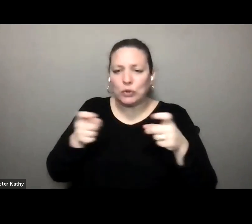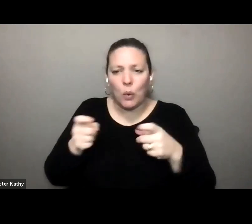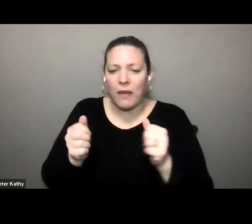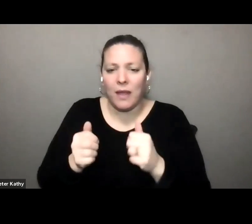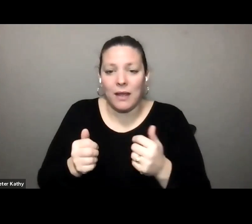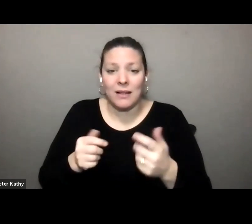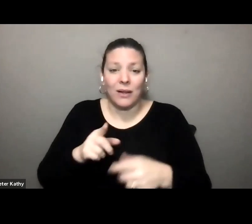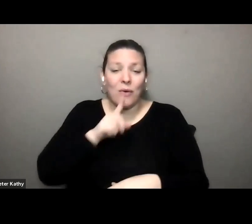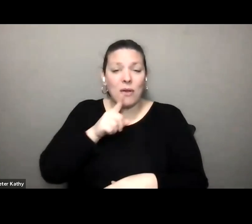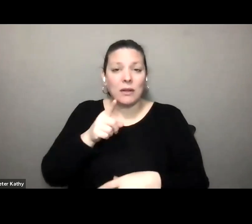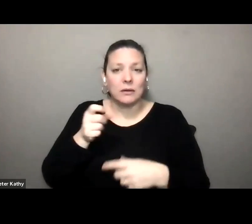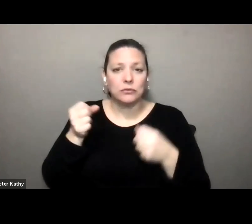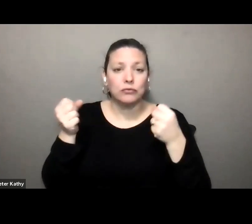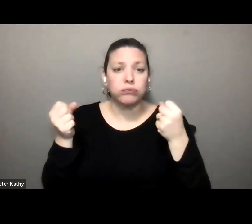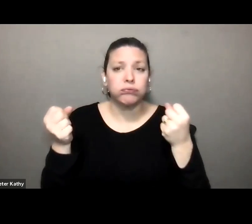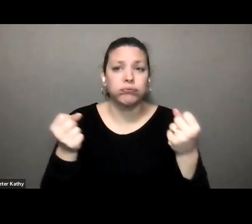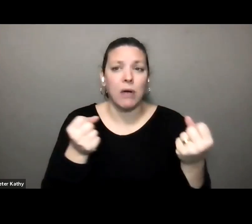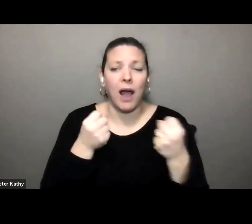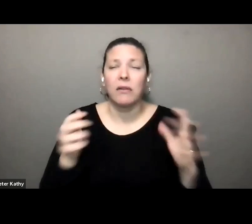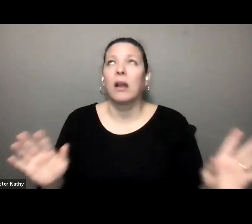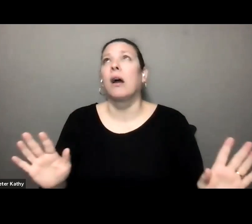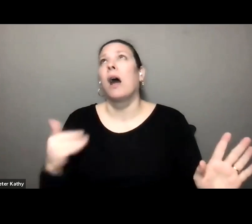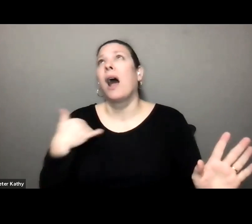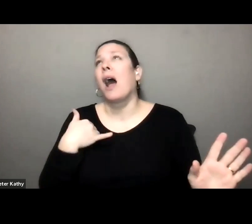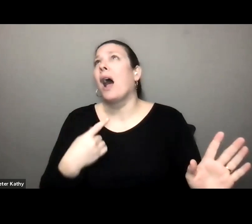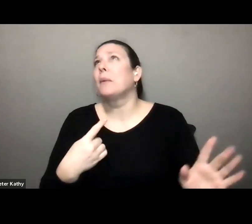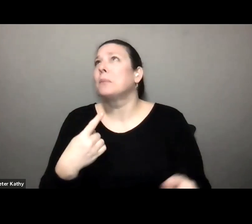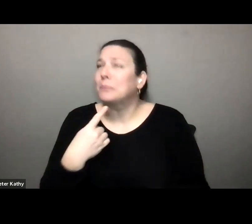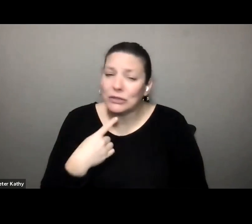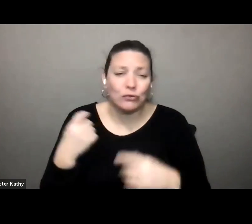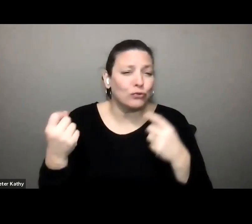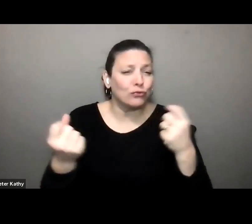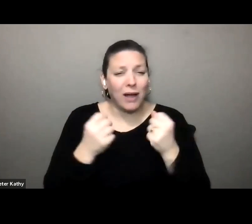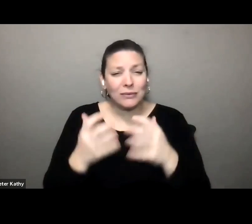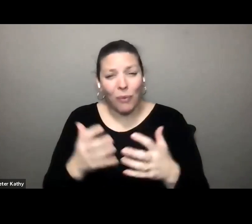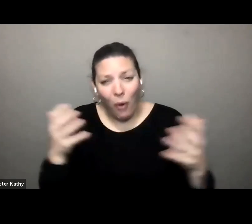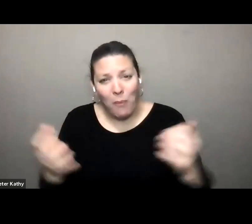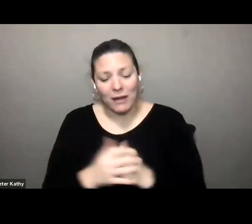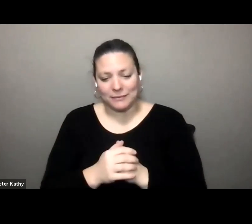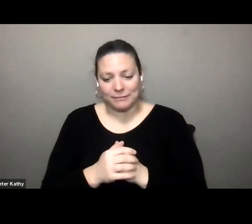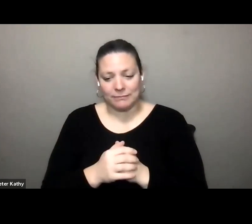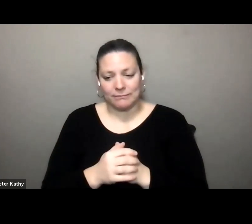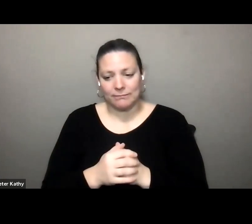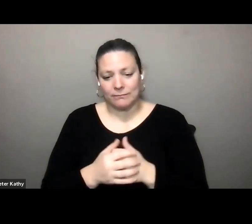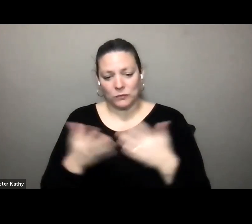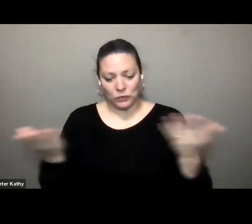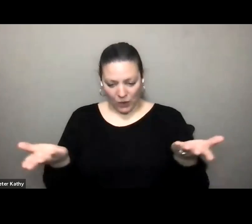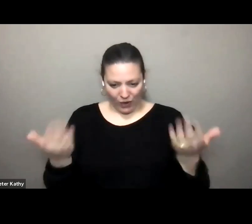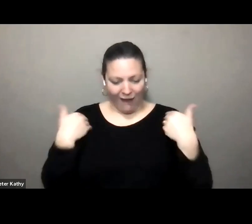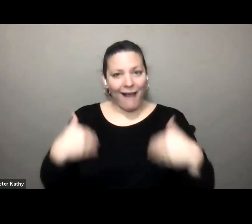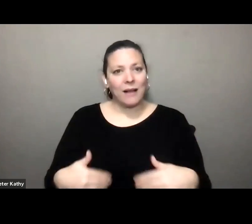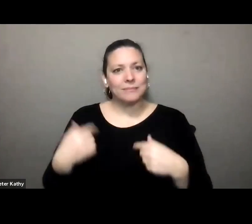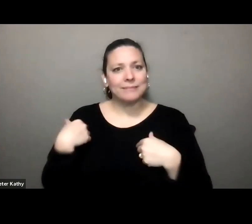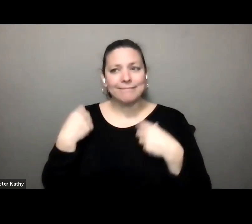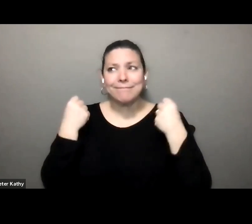driving i miss driving a lot and you know so here i am you know i i've been